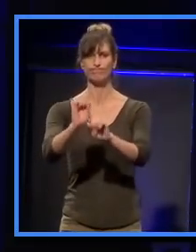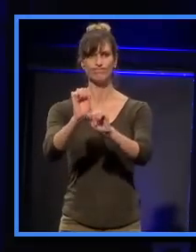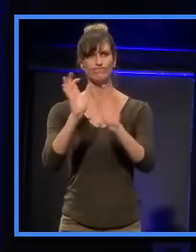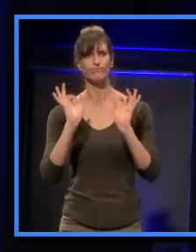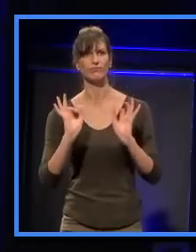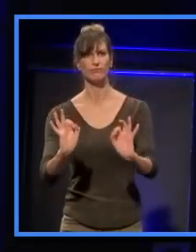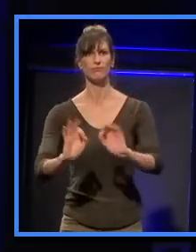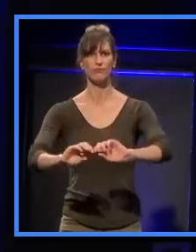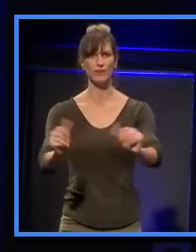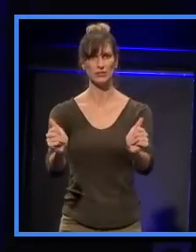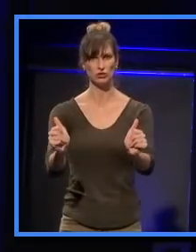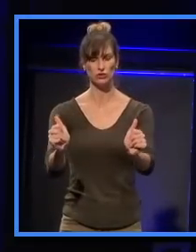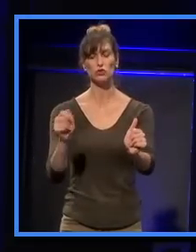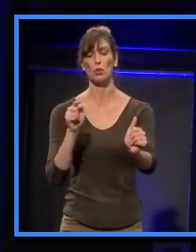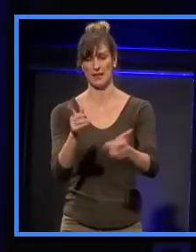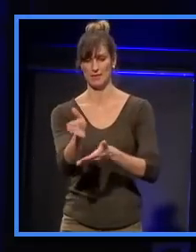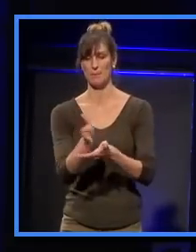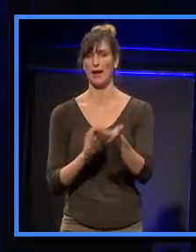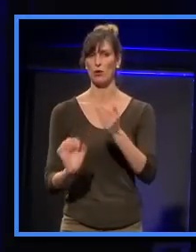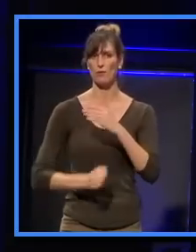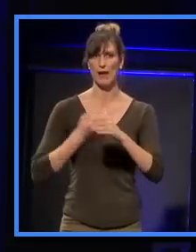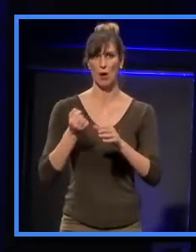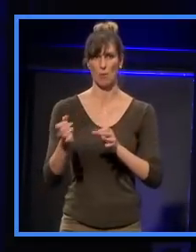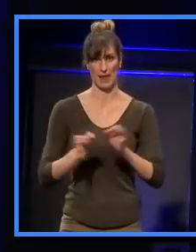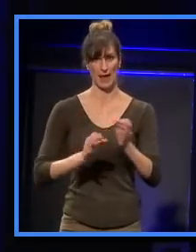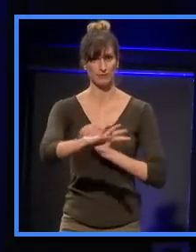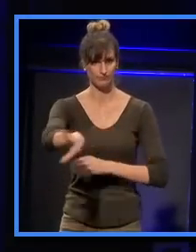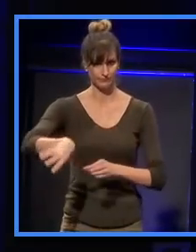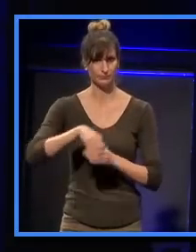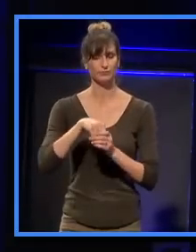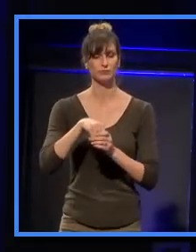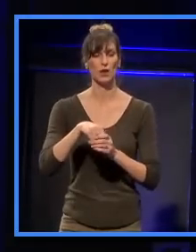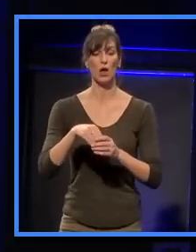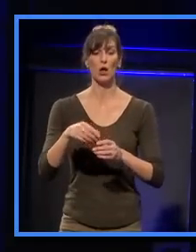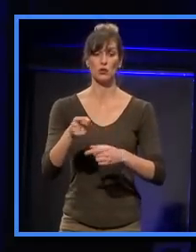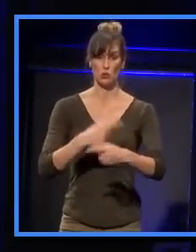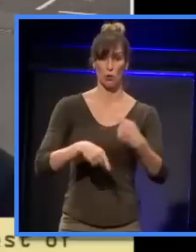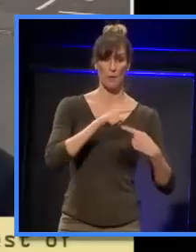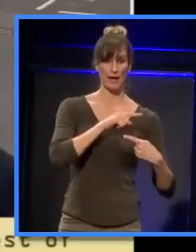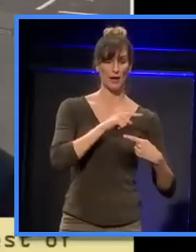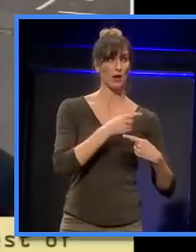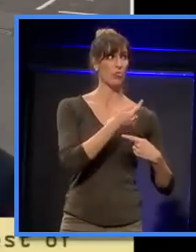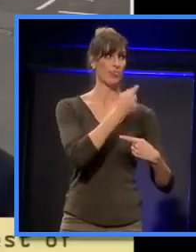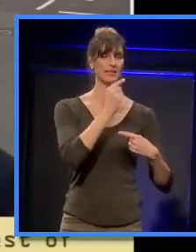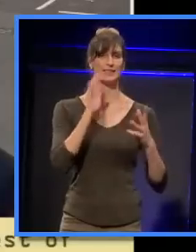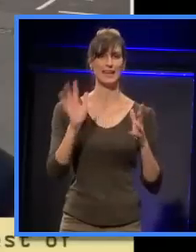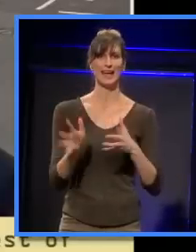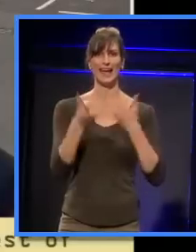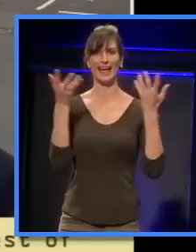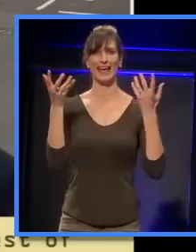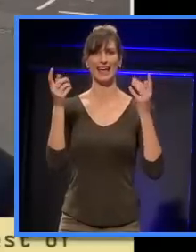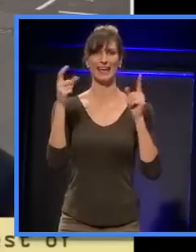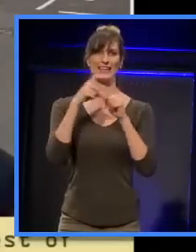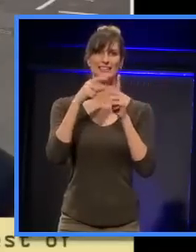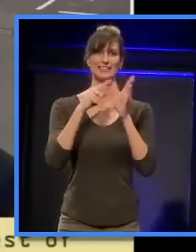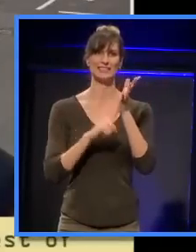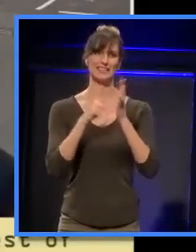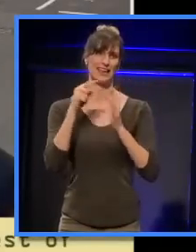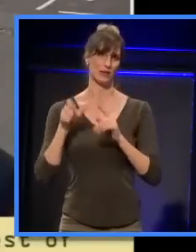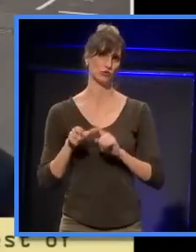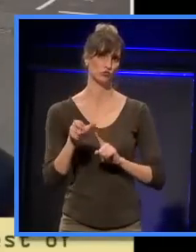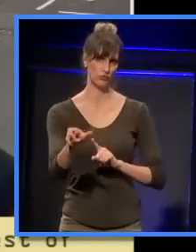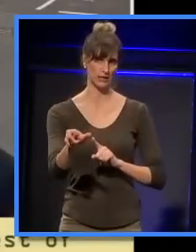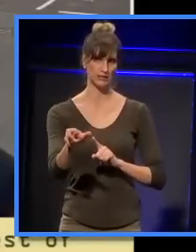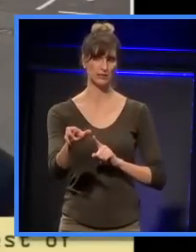of what we're planning to do and hoping to do here. So, skipping back to... This is Airedale Street. So, this is actually one of the most